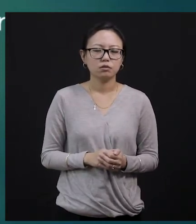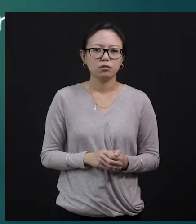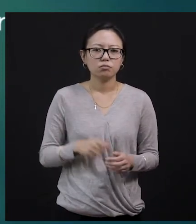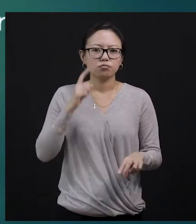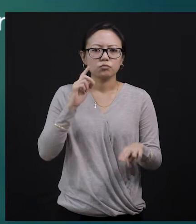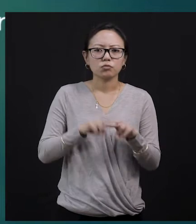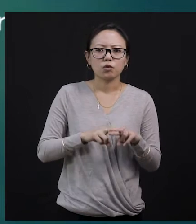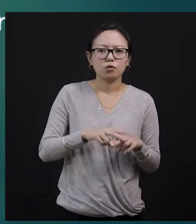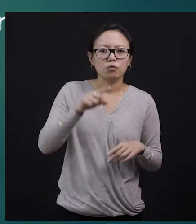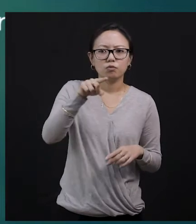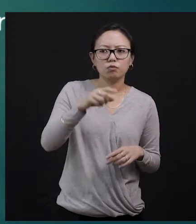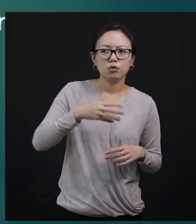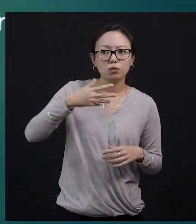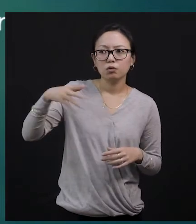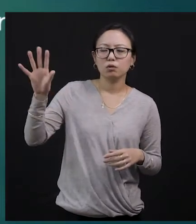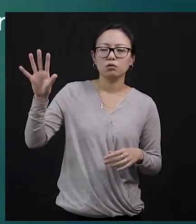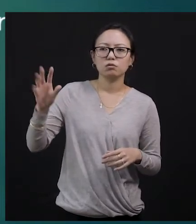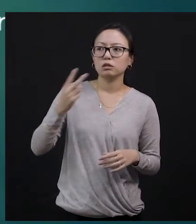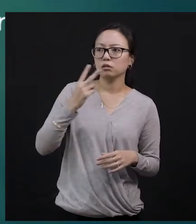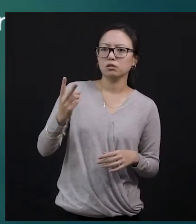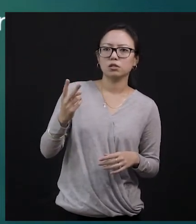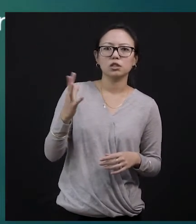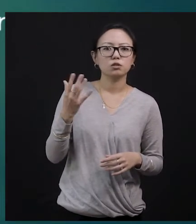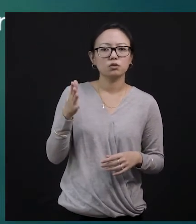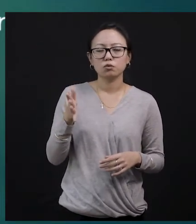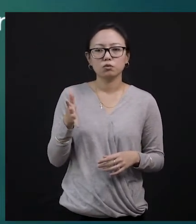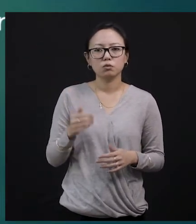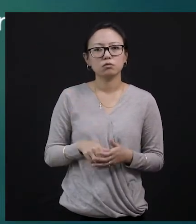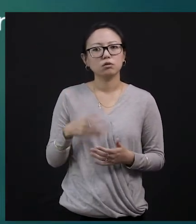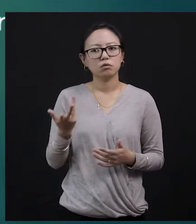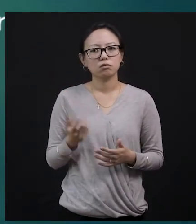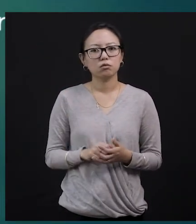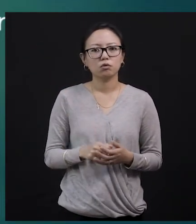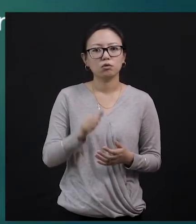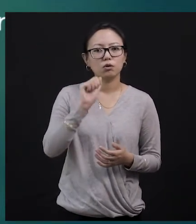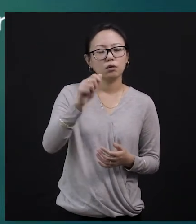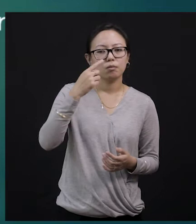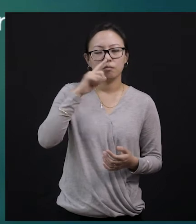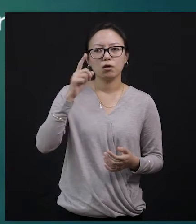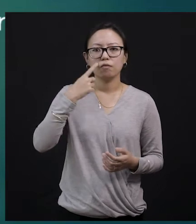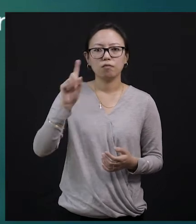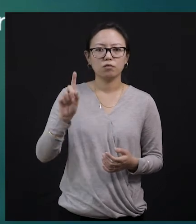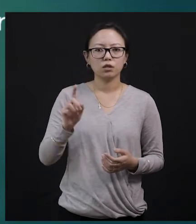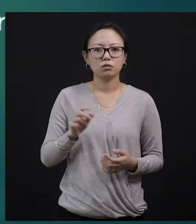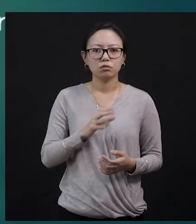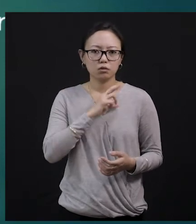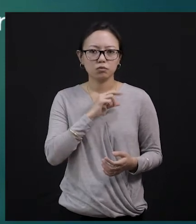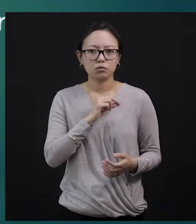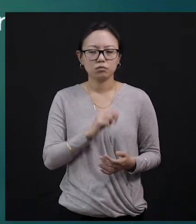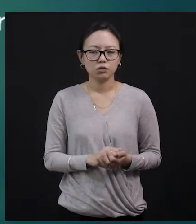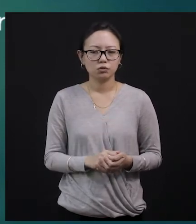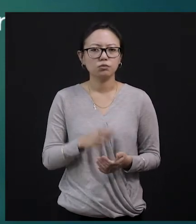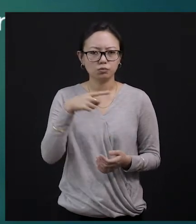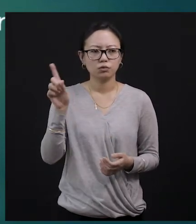looking for you. That causes a lot of trouble. And that's why it is always wise to keep following elders when you go to crowded place like